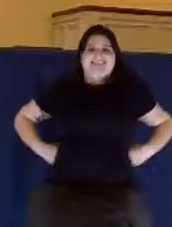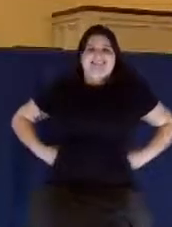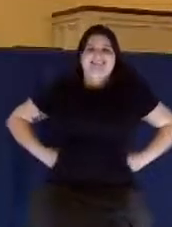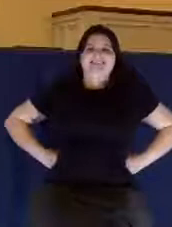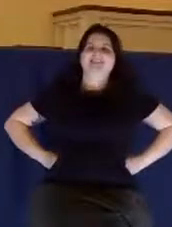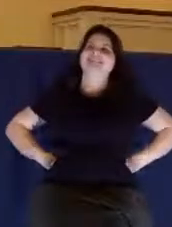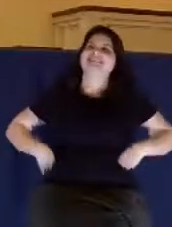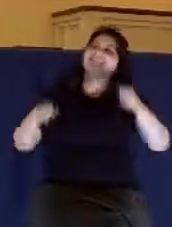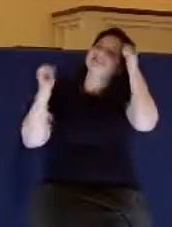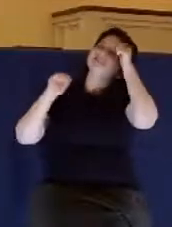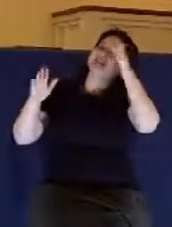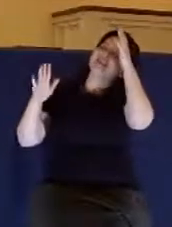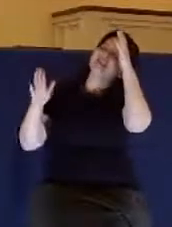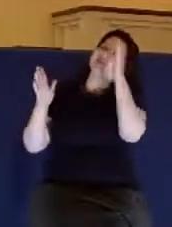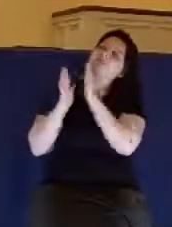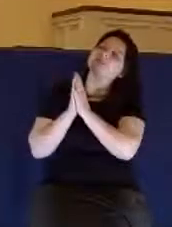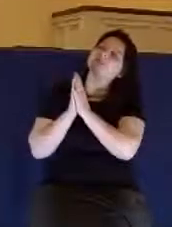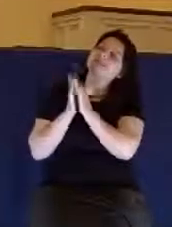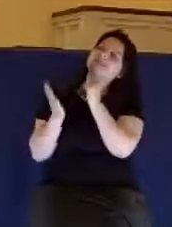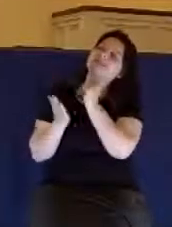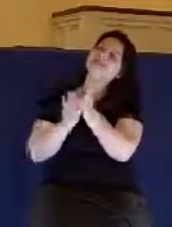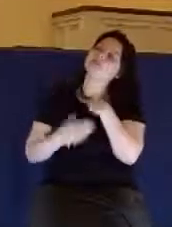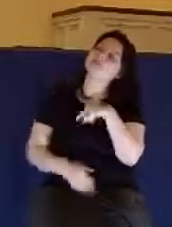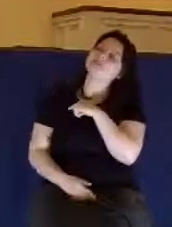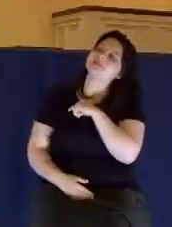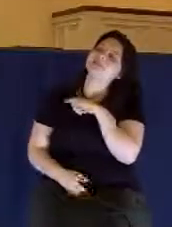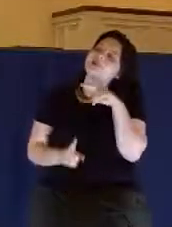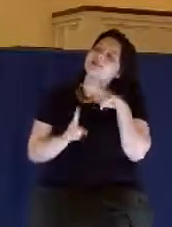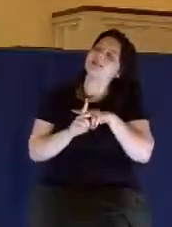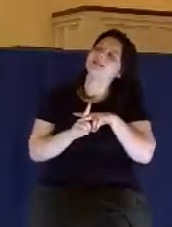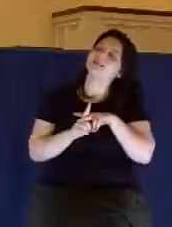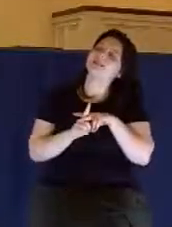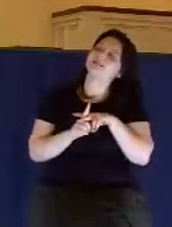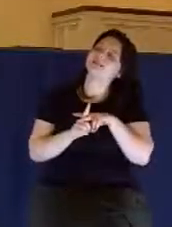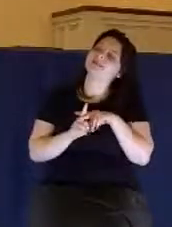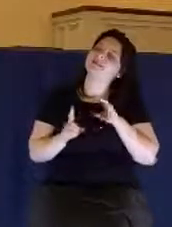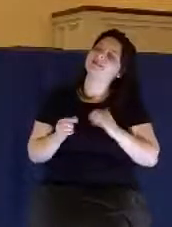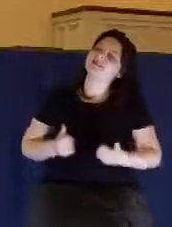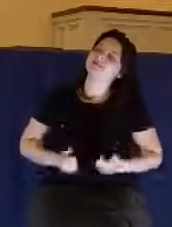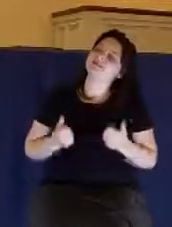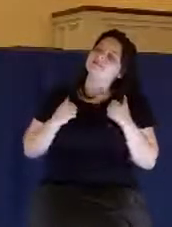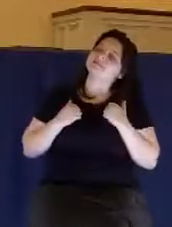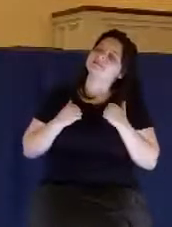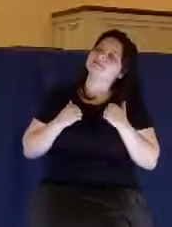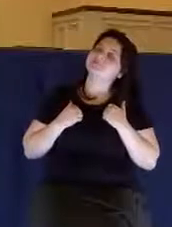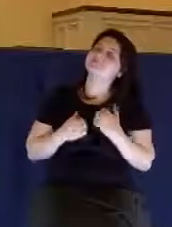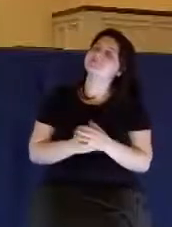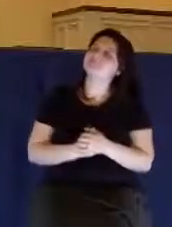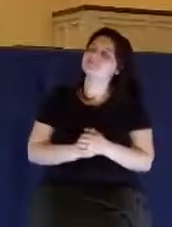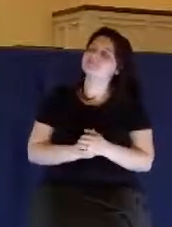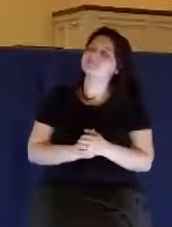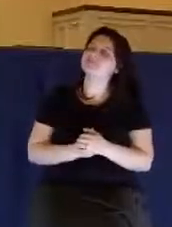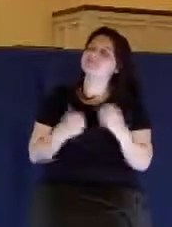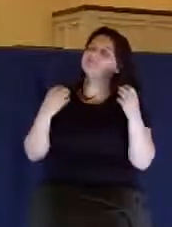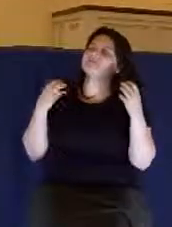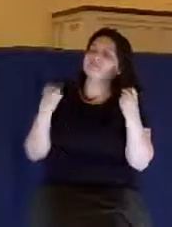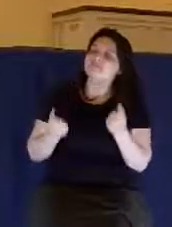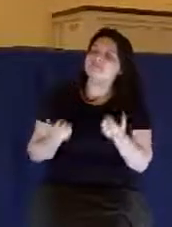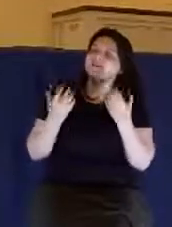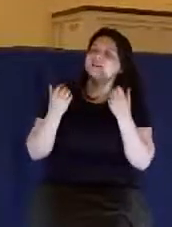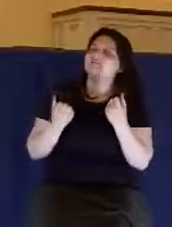So, Father, I pray that you will help us to apply this. A lot of times when we go through trials,